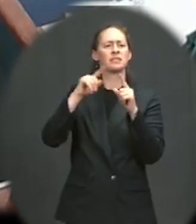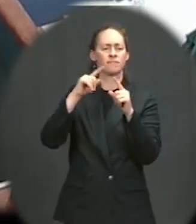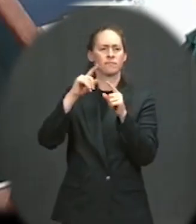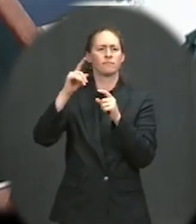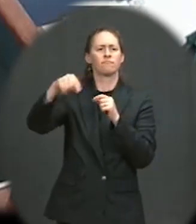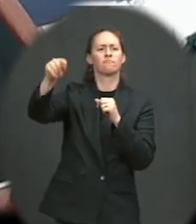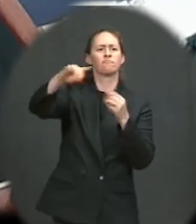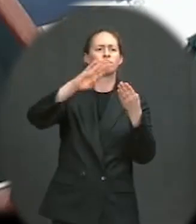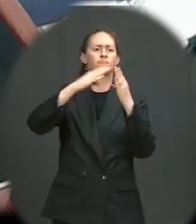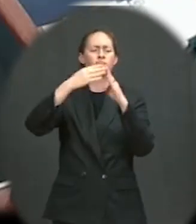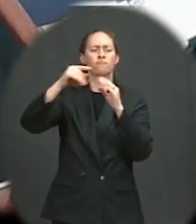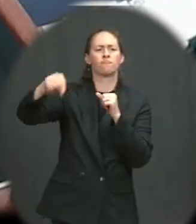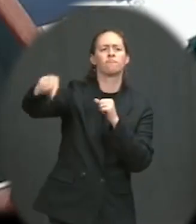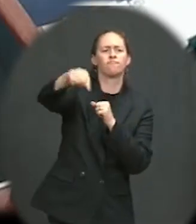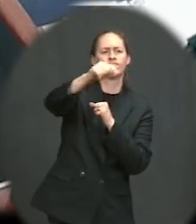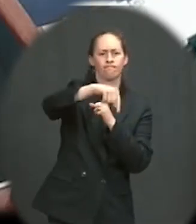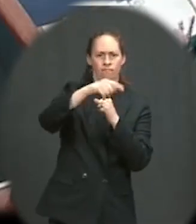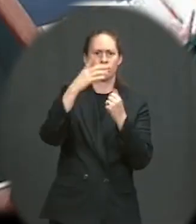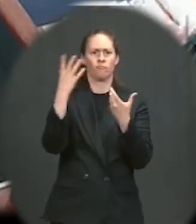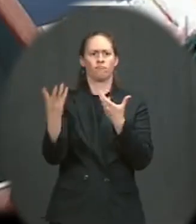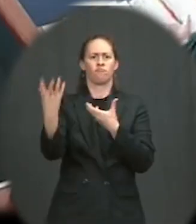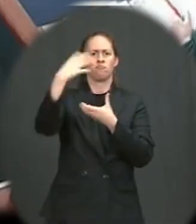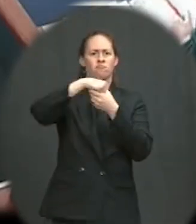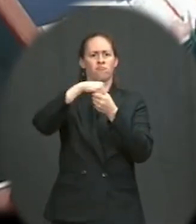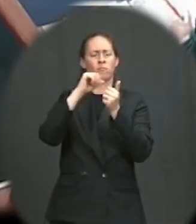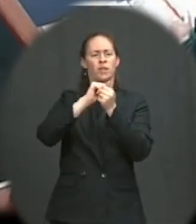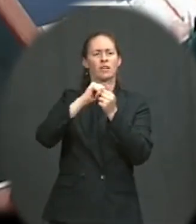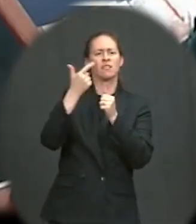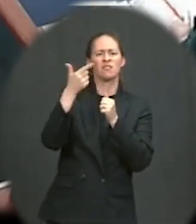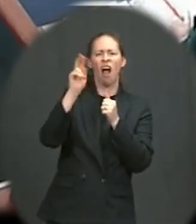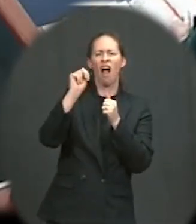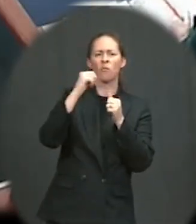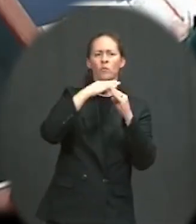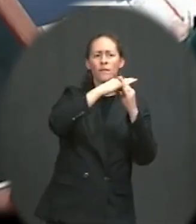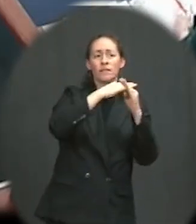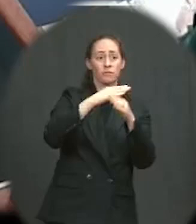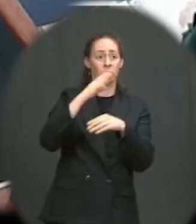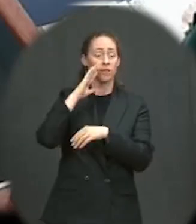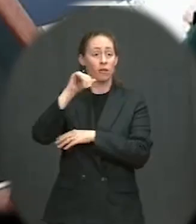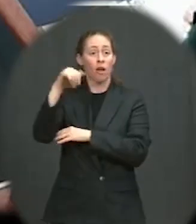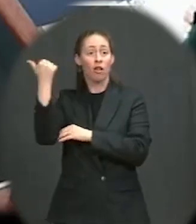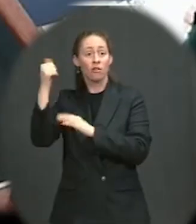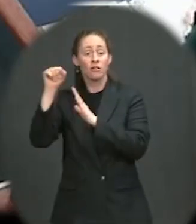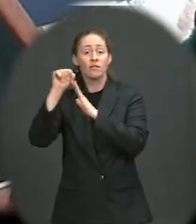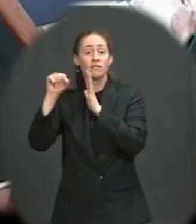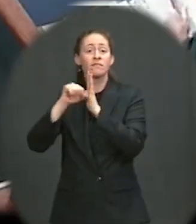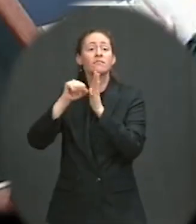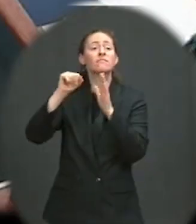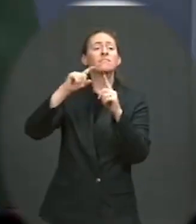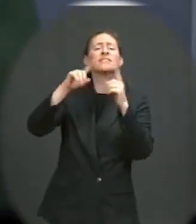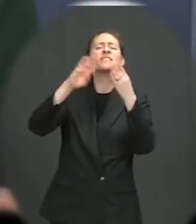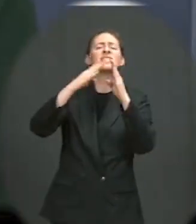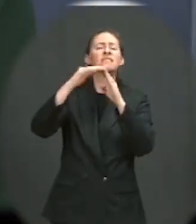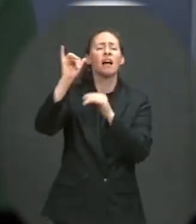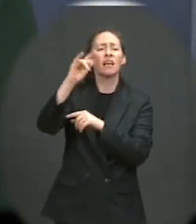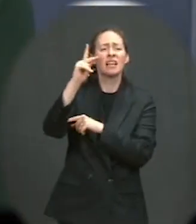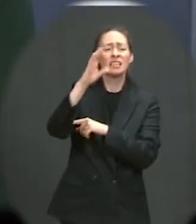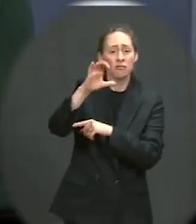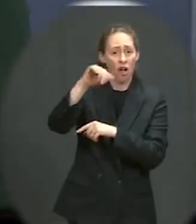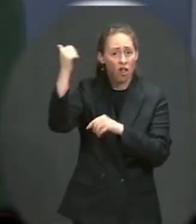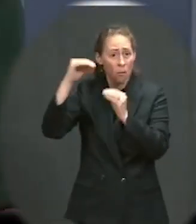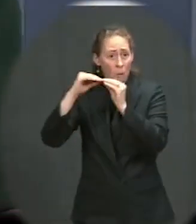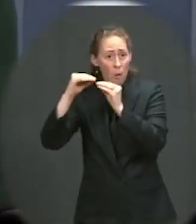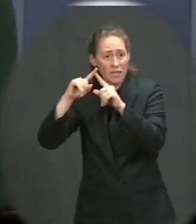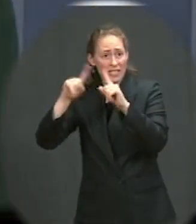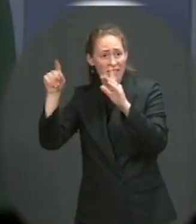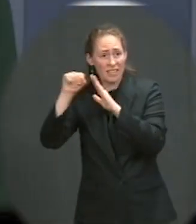include other cities like Kansas City, which has grappled with gun violence and has been engaged with the White House on this issue? That's a great question, and you're